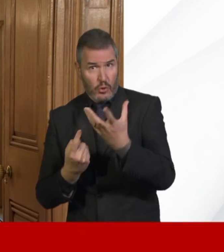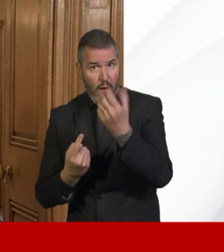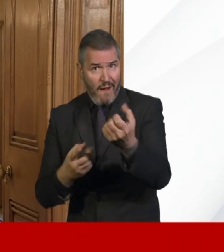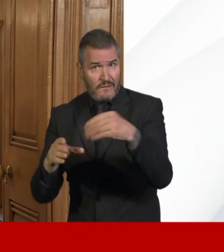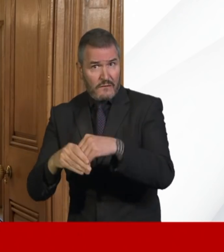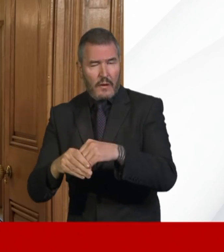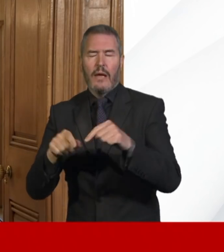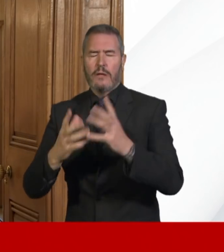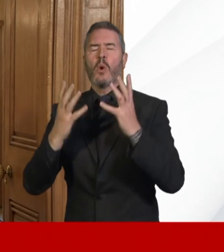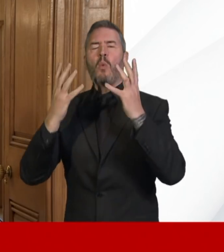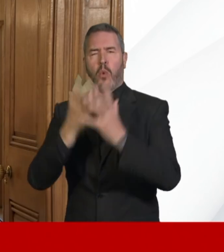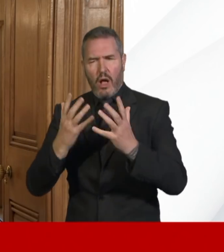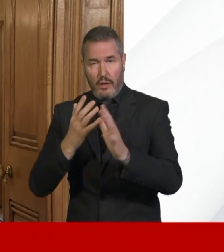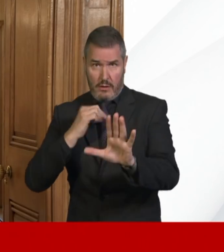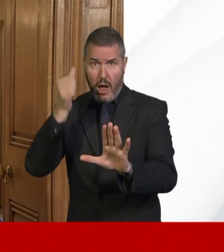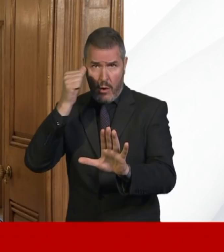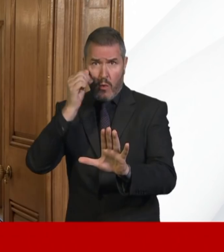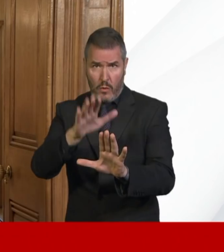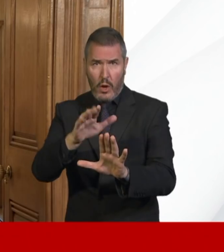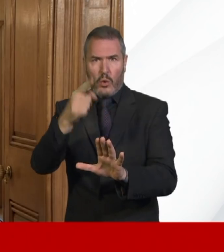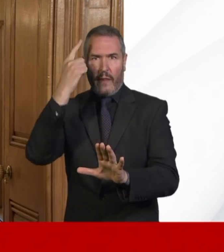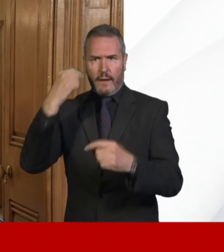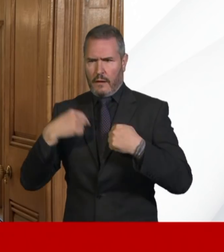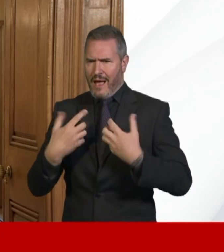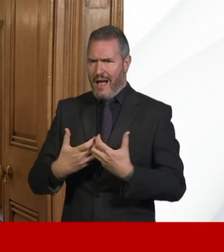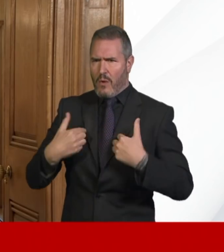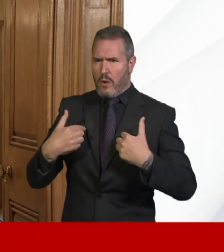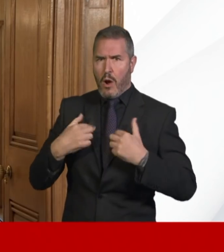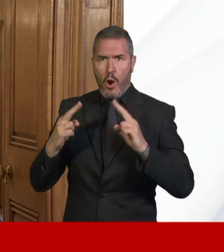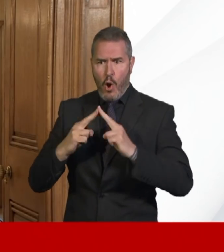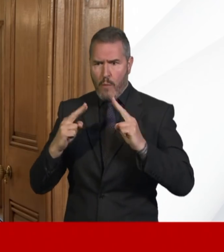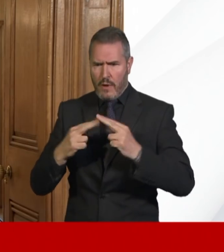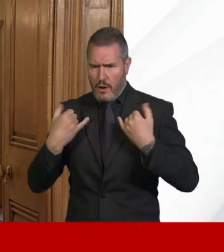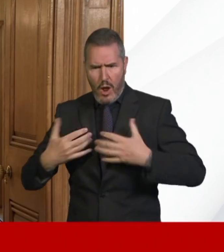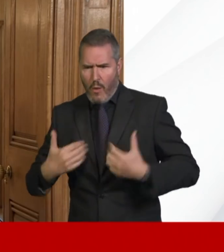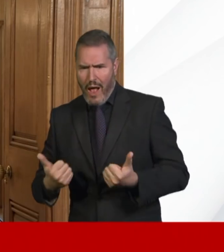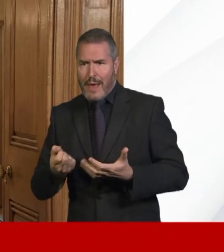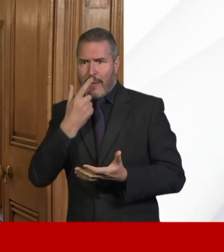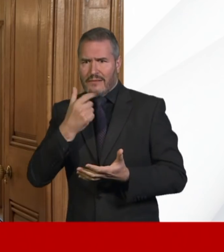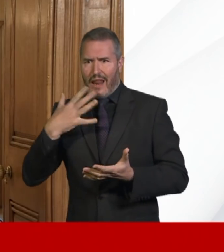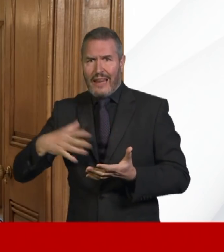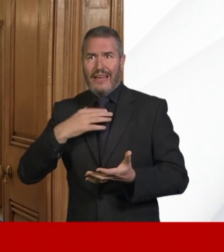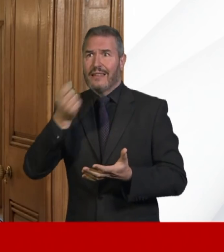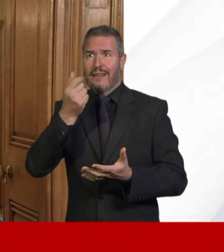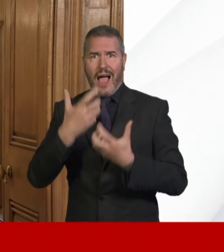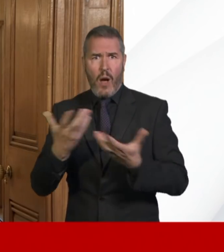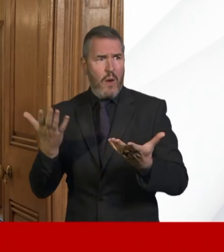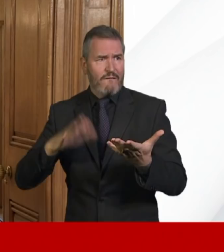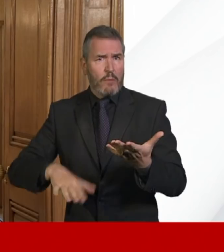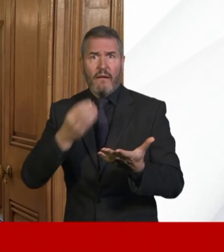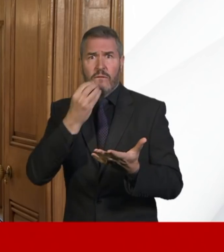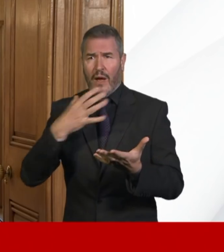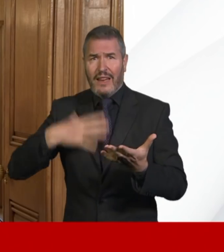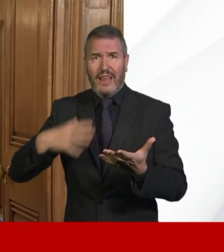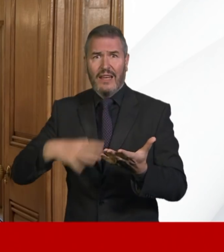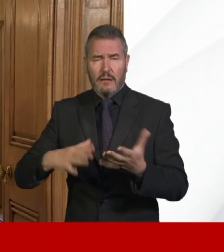time. You'll be thinking about how you can continue to access the medicine that you need, how you can get the food and